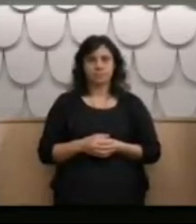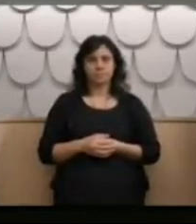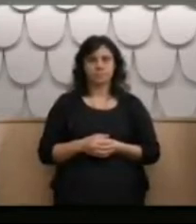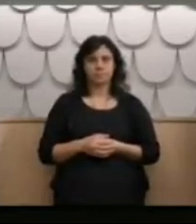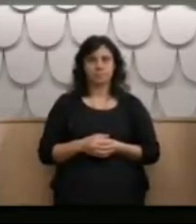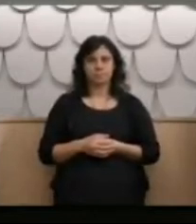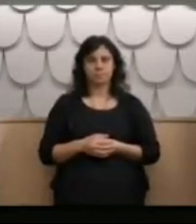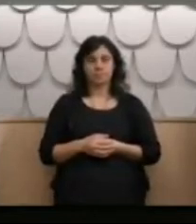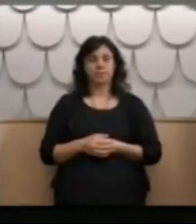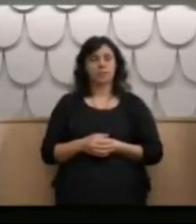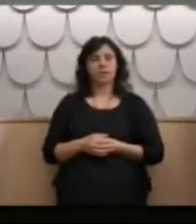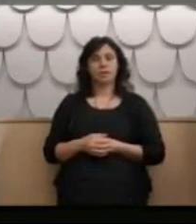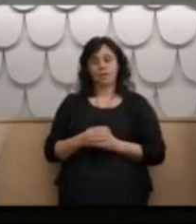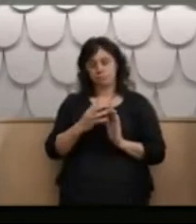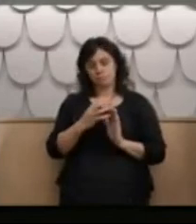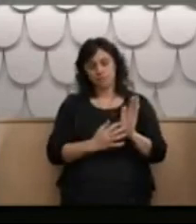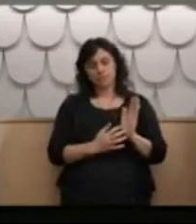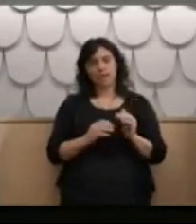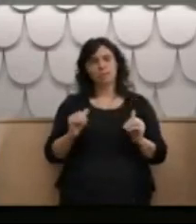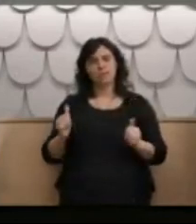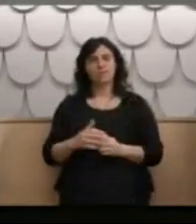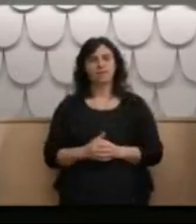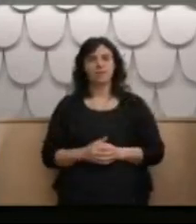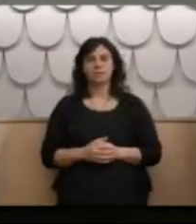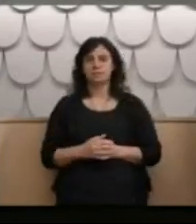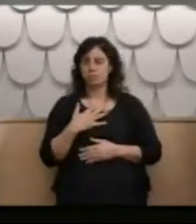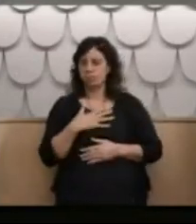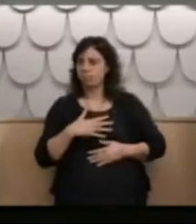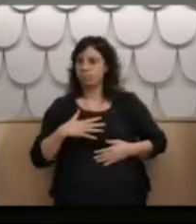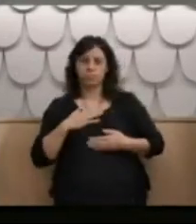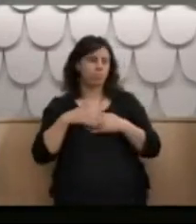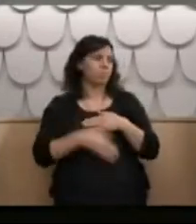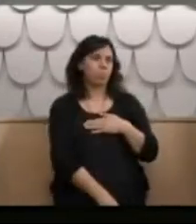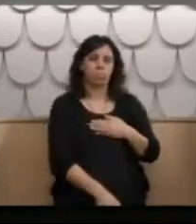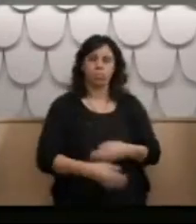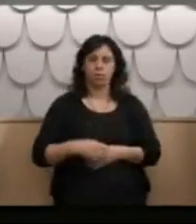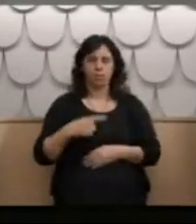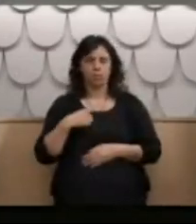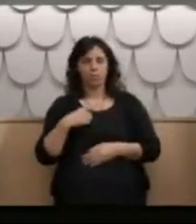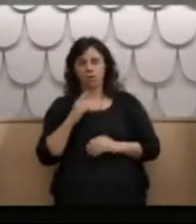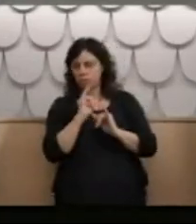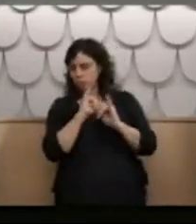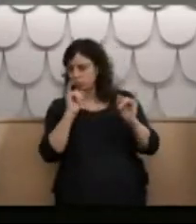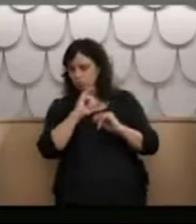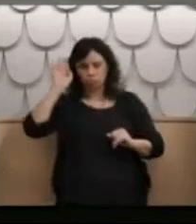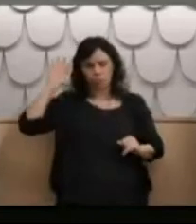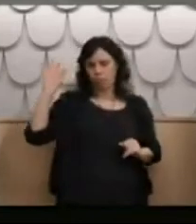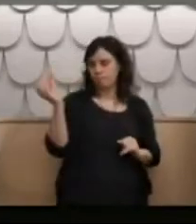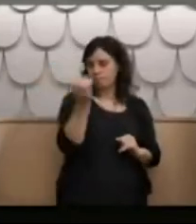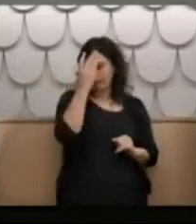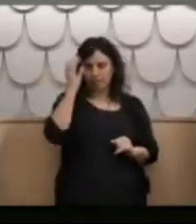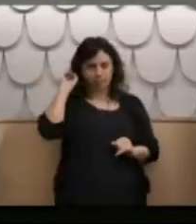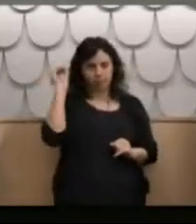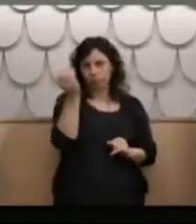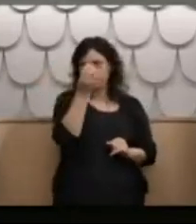After giving my statement for the case, I had a breakdown. I was reliving all the trauma in my doc – I was reliving all the trauma.